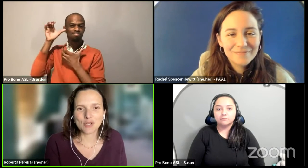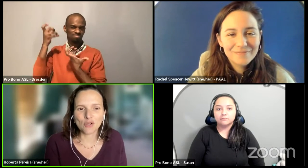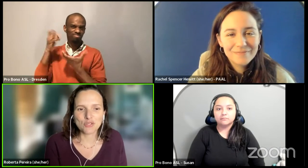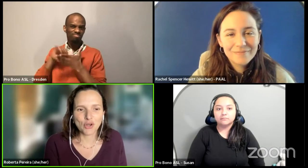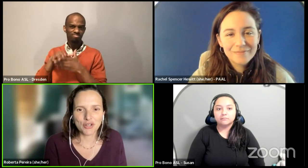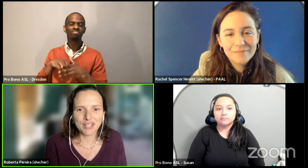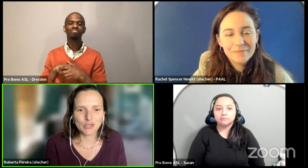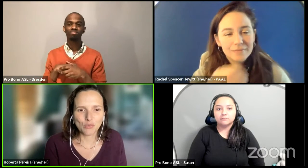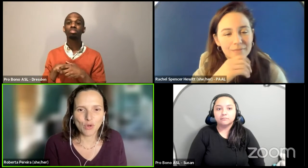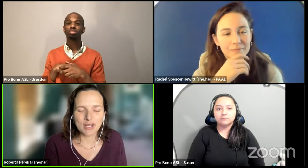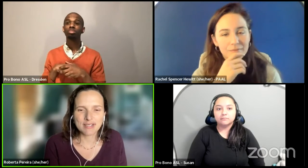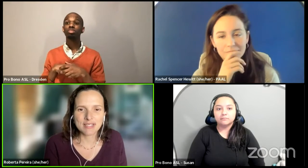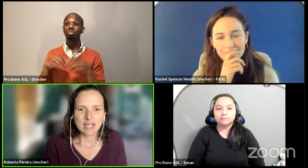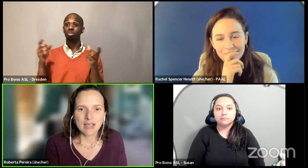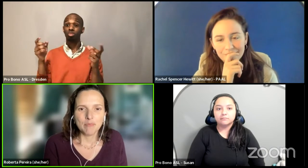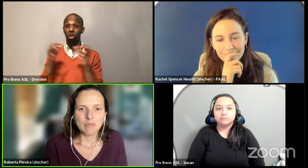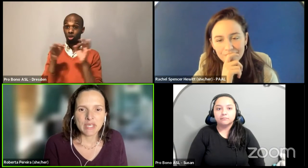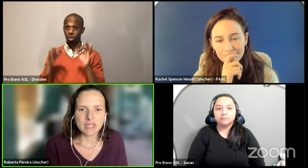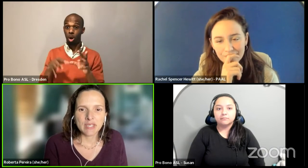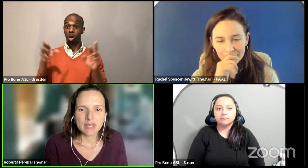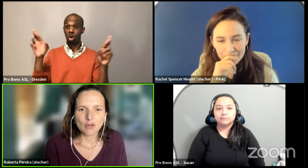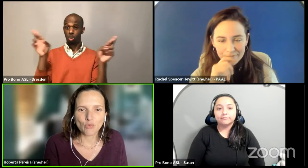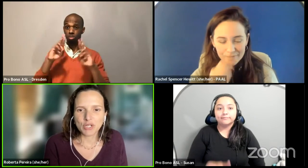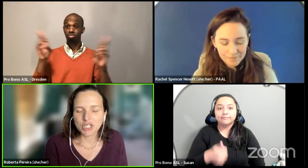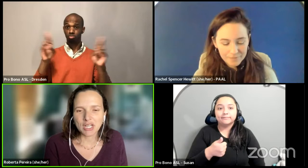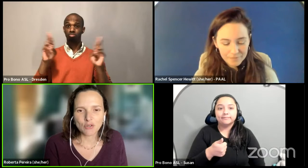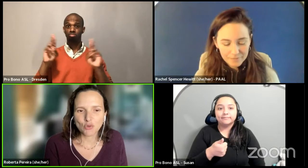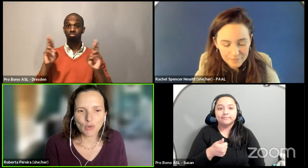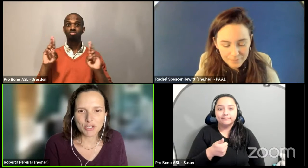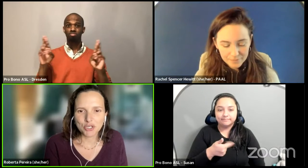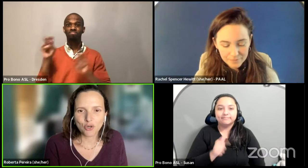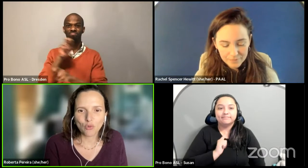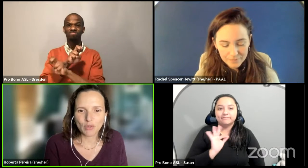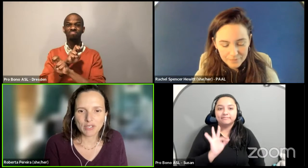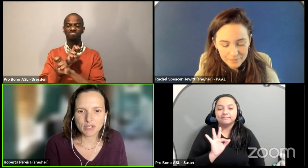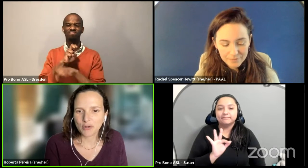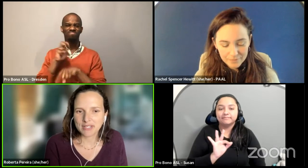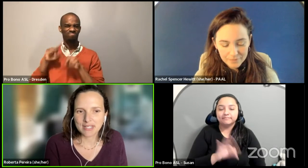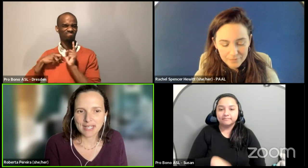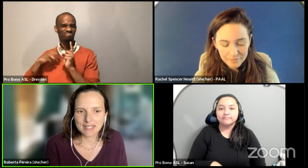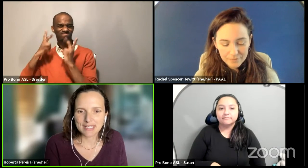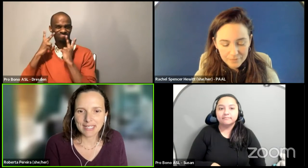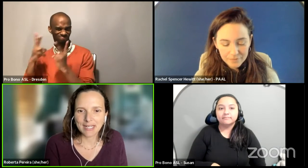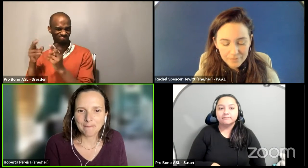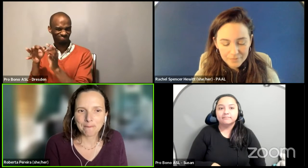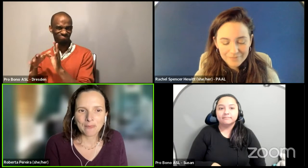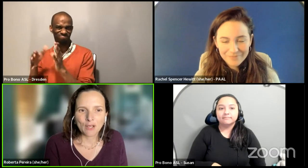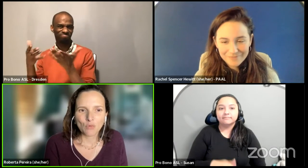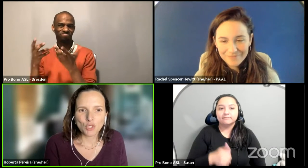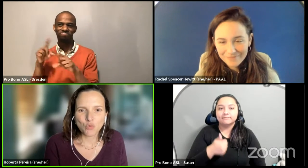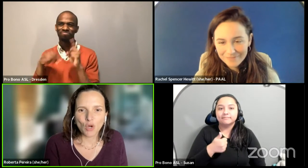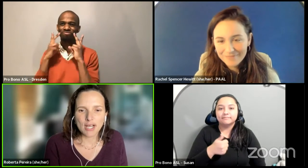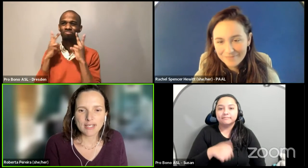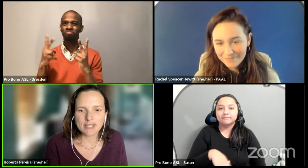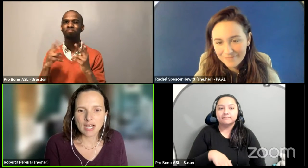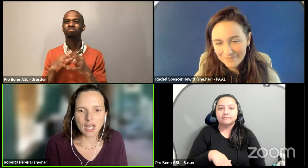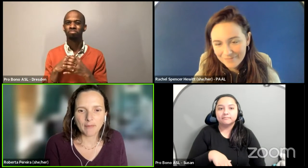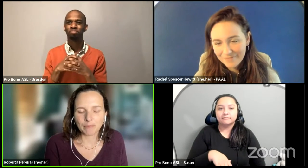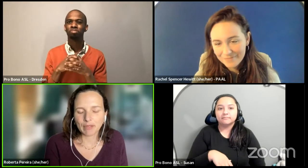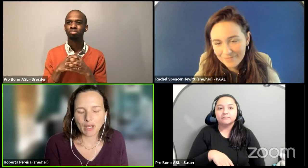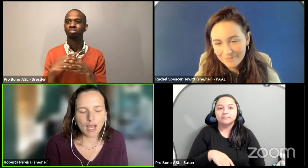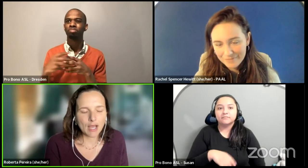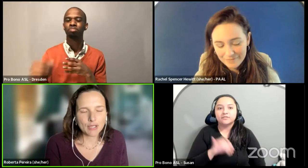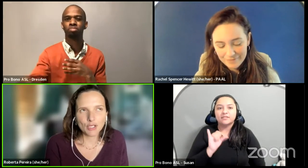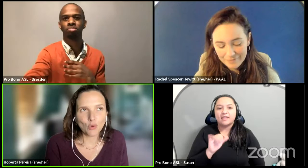how this all started was me reaching out to Rachel with this crazy idea, which was,